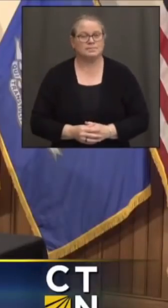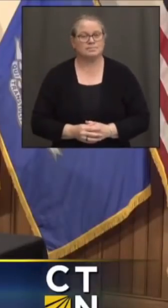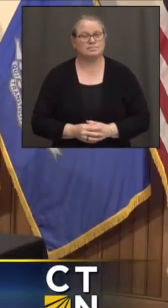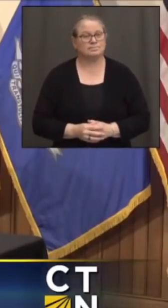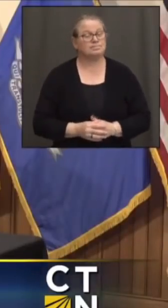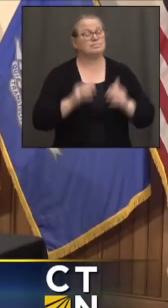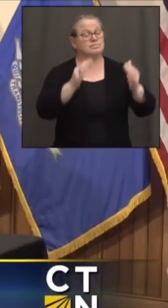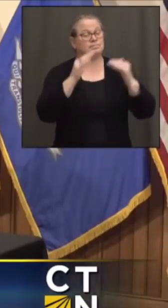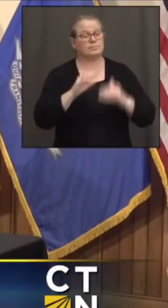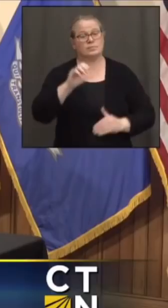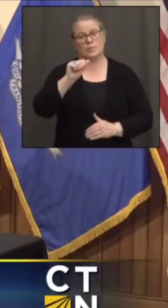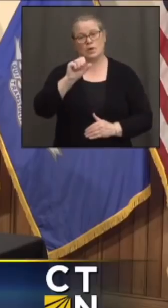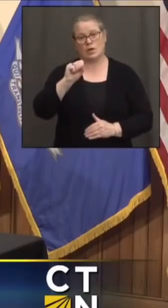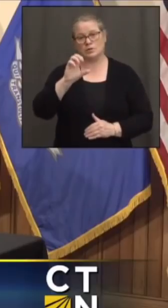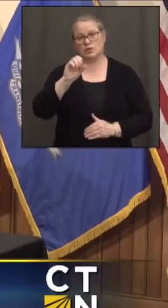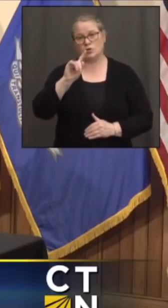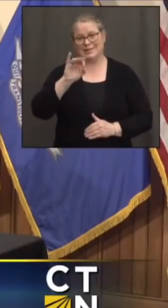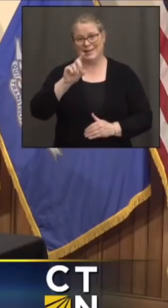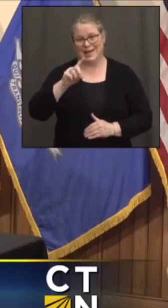The Associated Press.